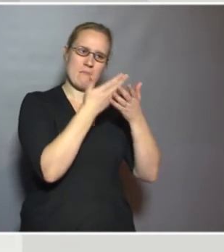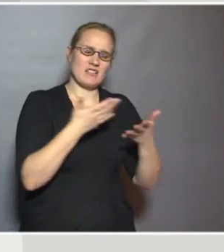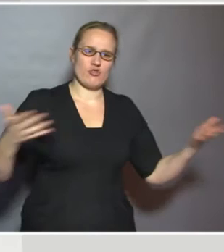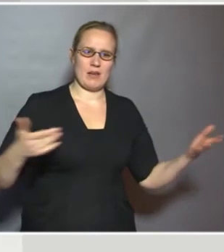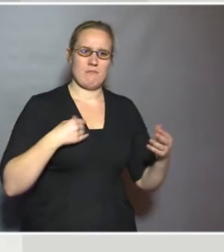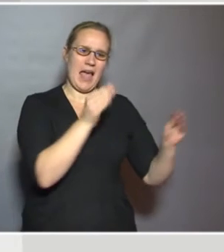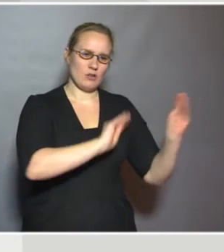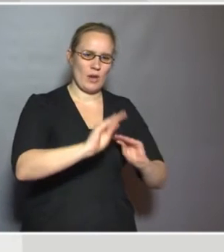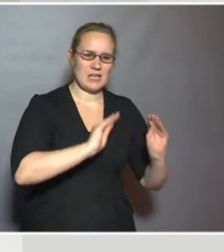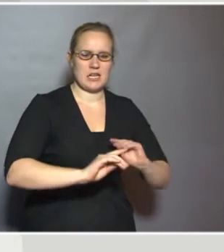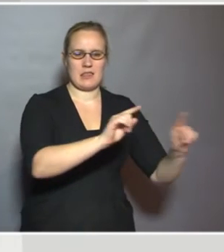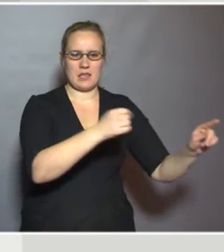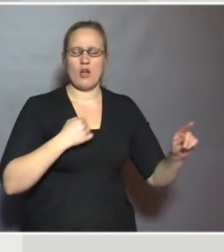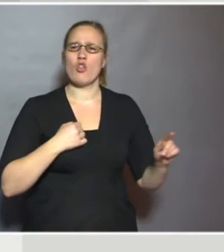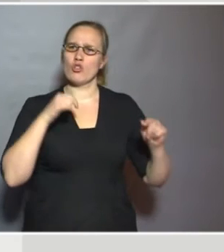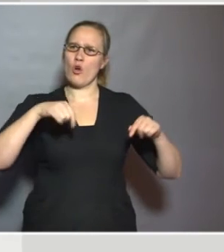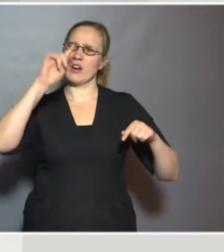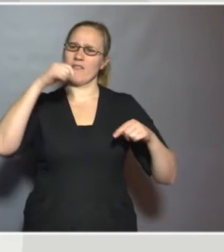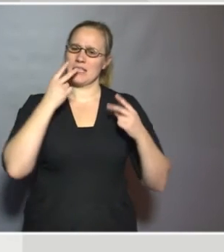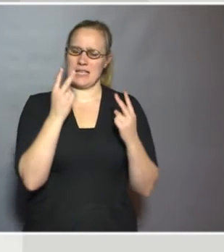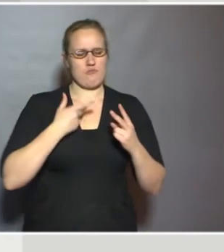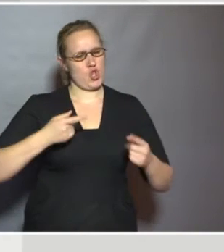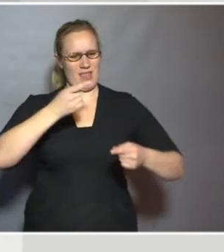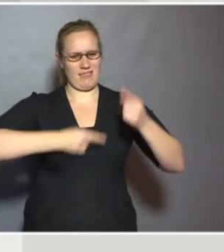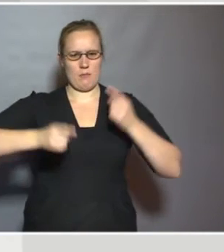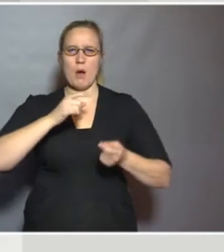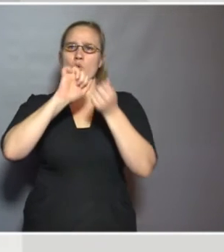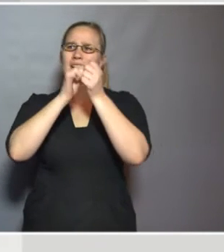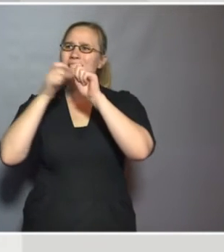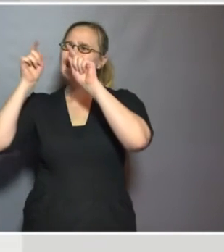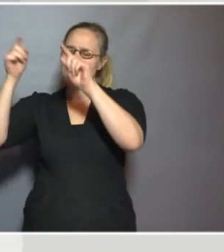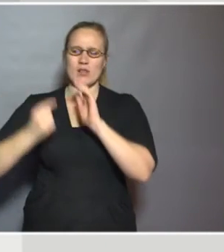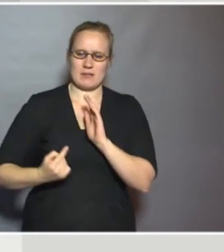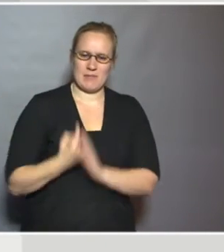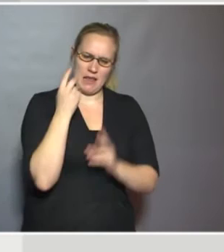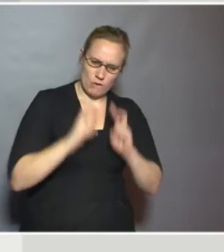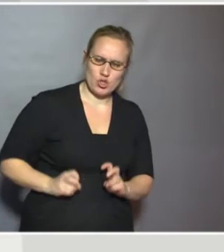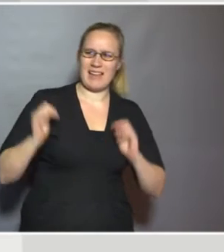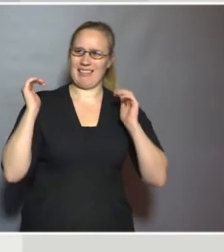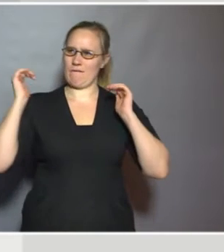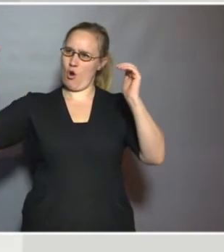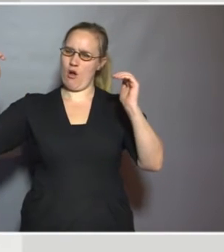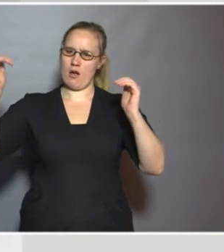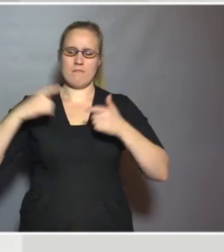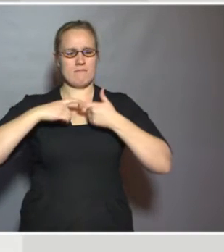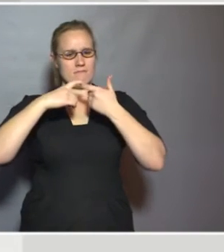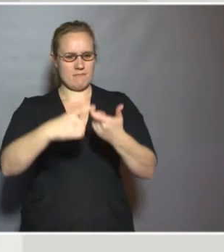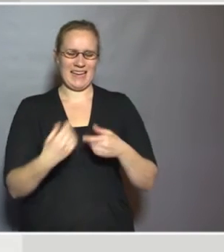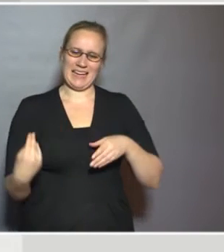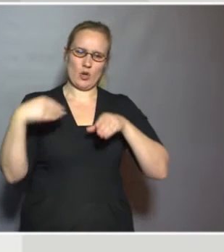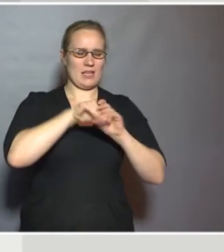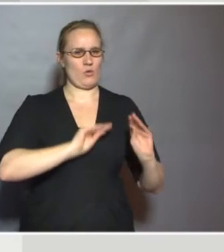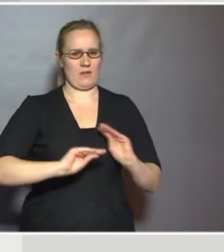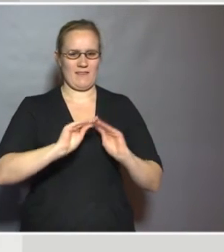Now we can see lots of debates at policy and particularly research level about inclusive